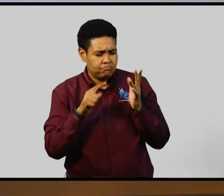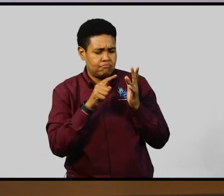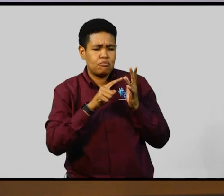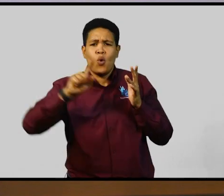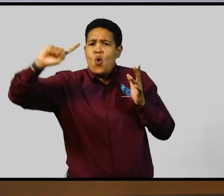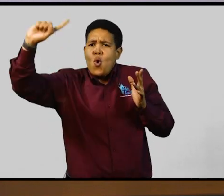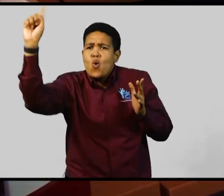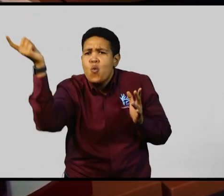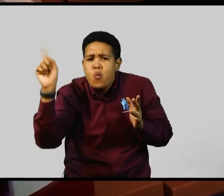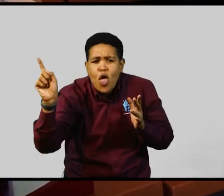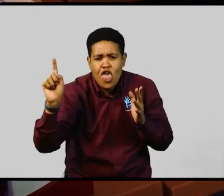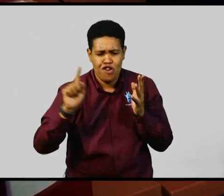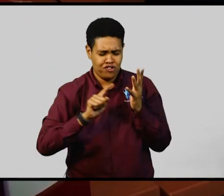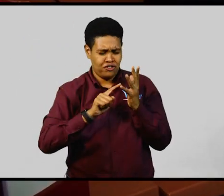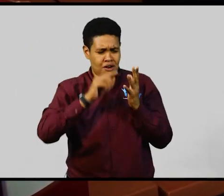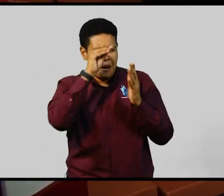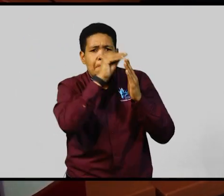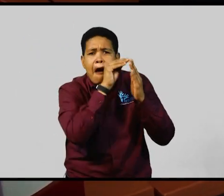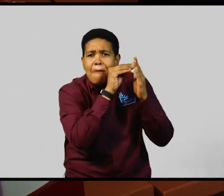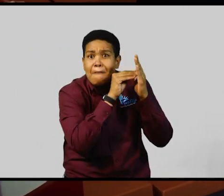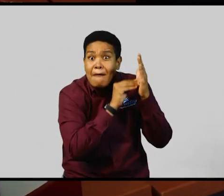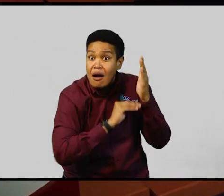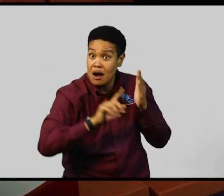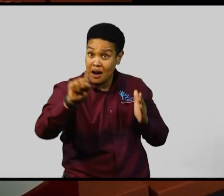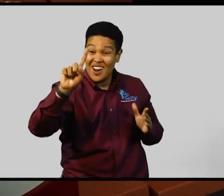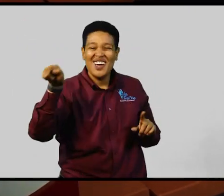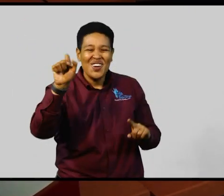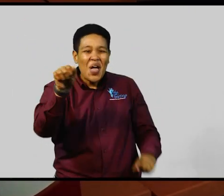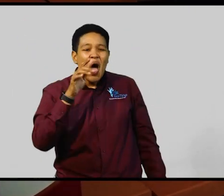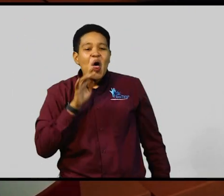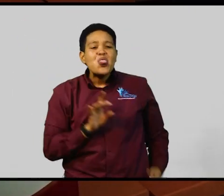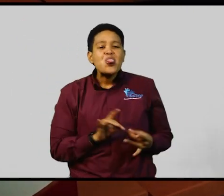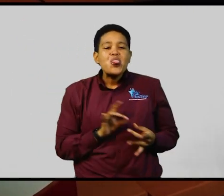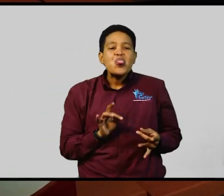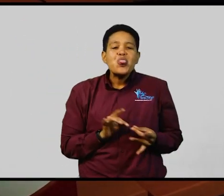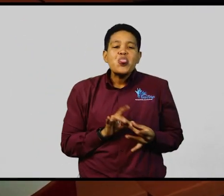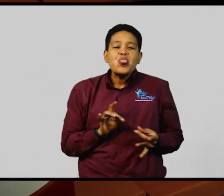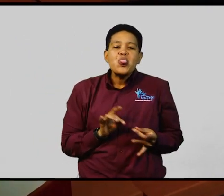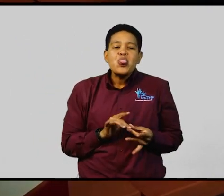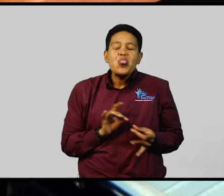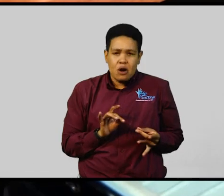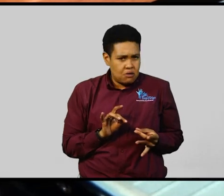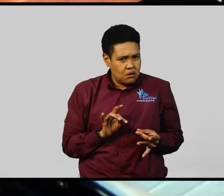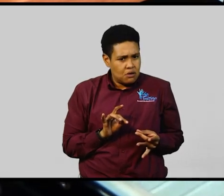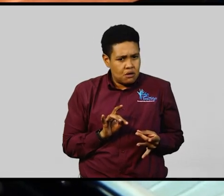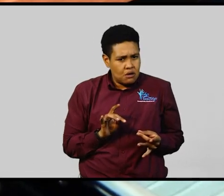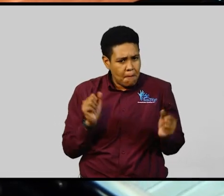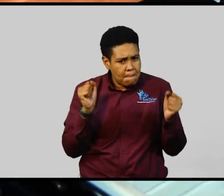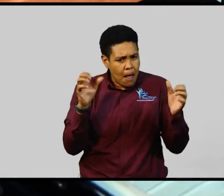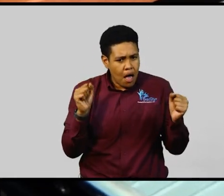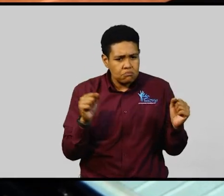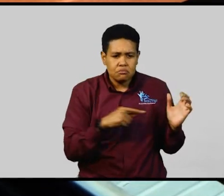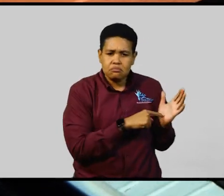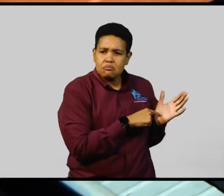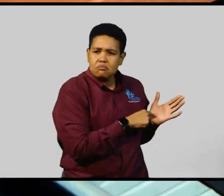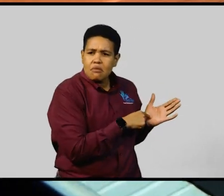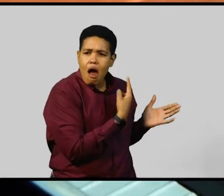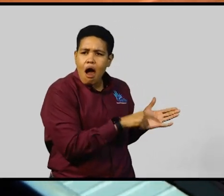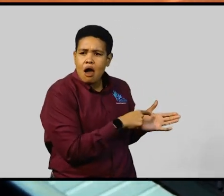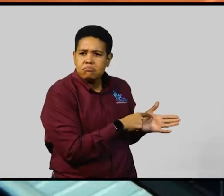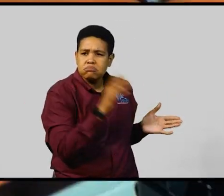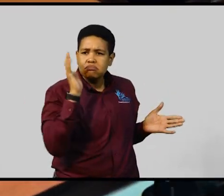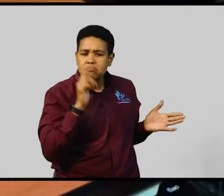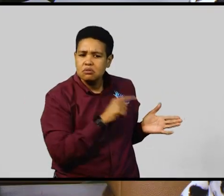express what was done to you, it is important that you establish a paper trail. Right.